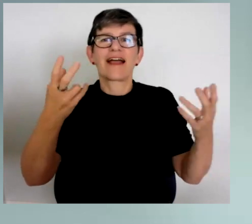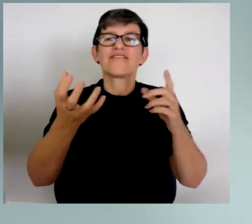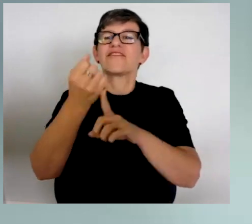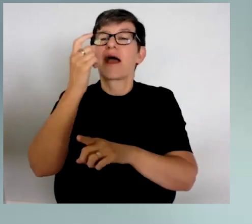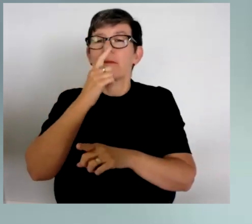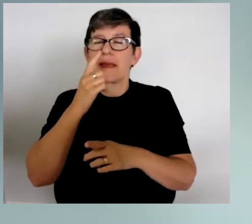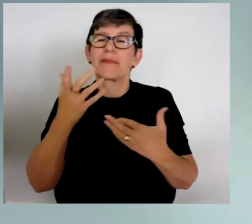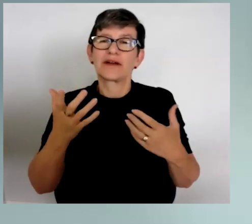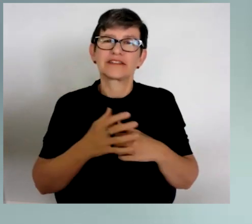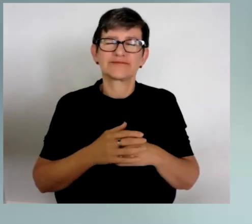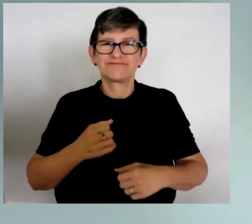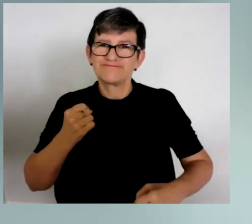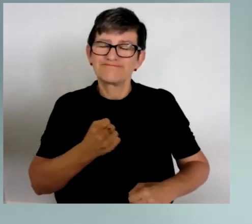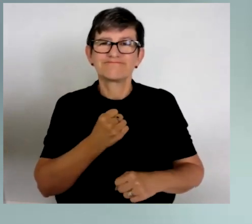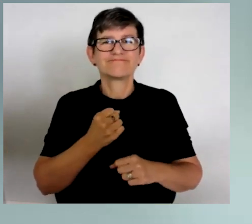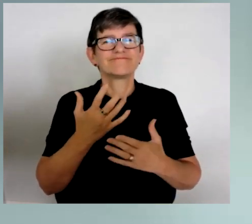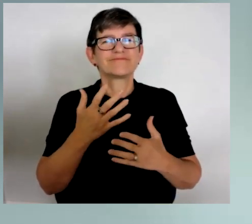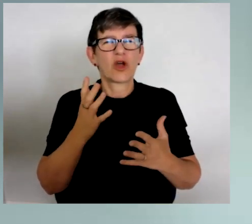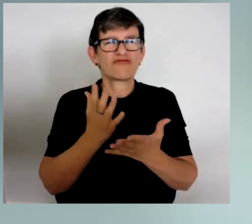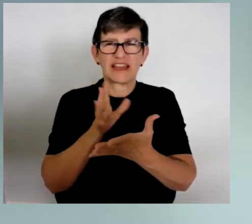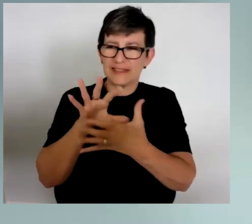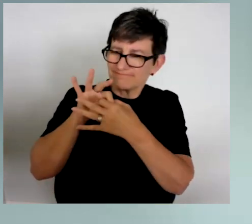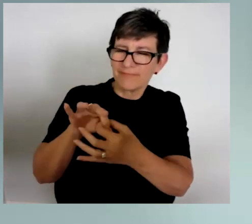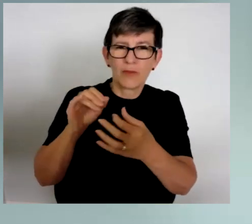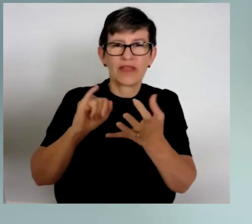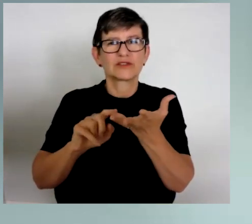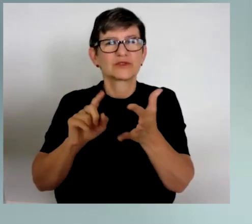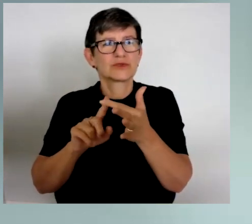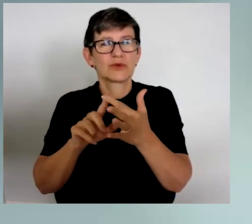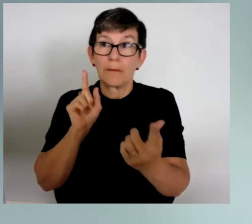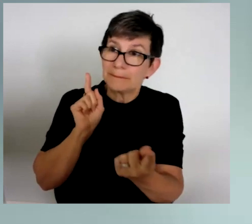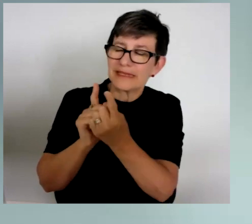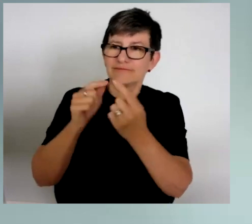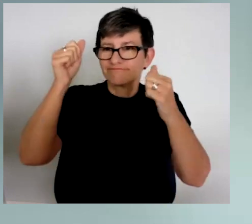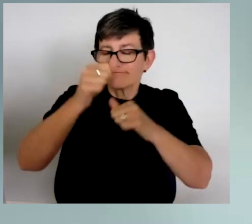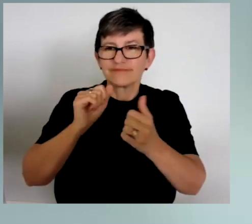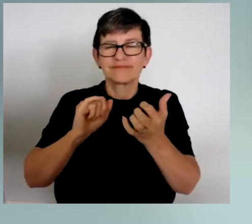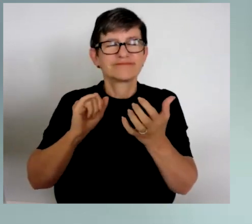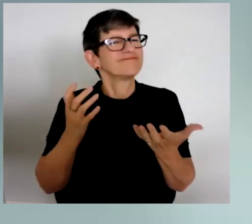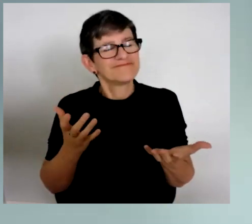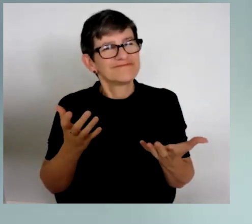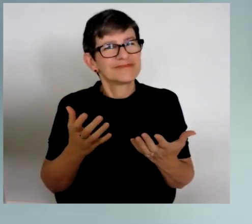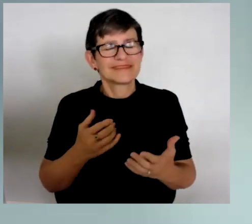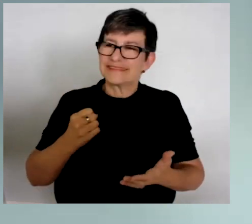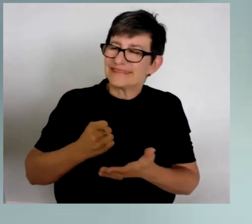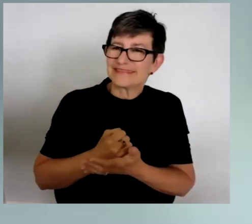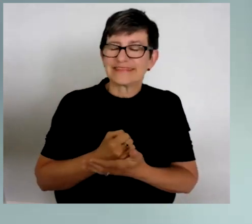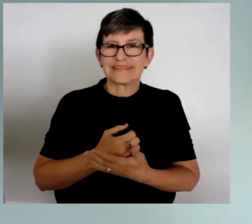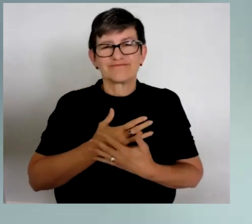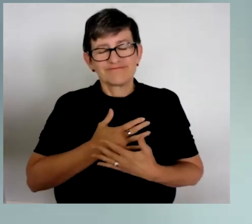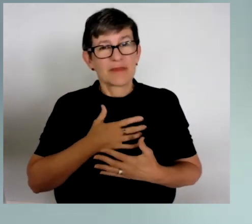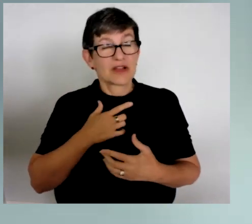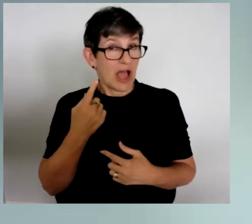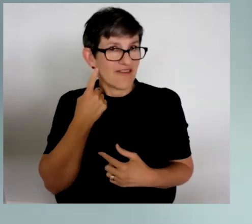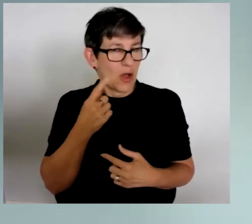to connect with Sue. And I'm very sorry about that because I know from having heard about her